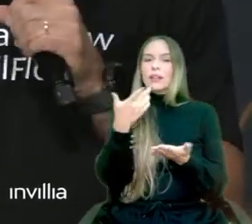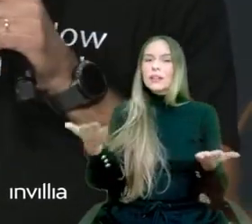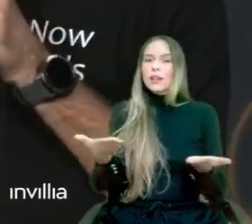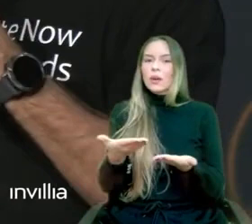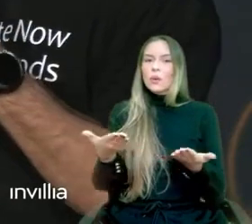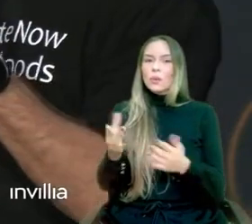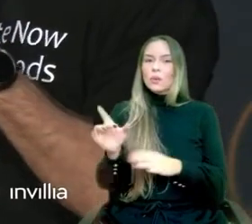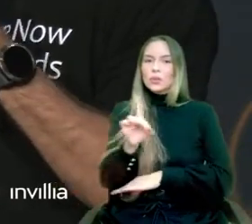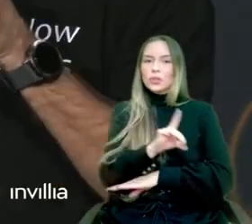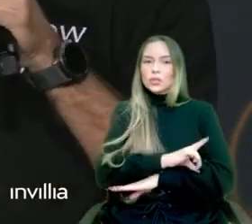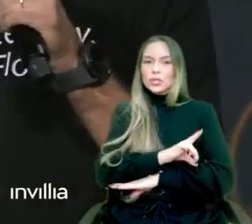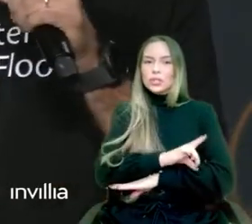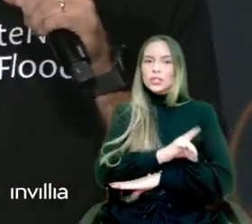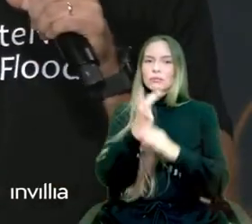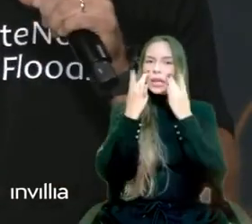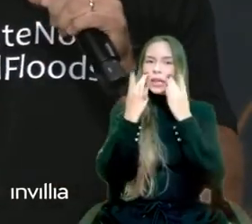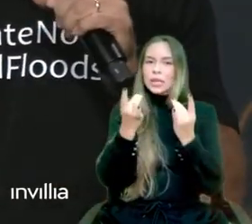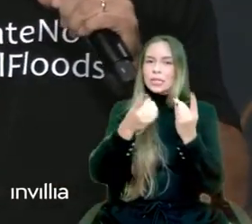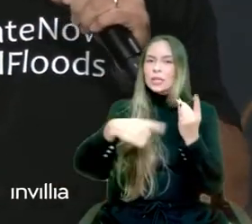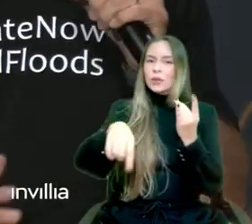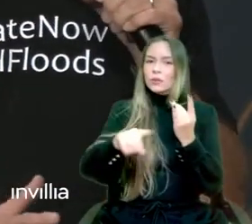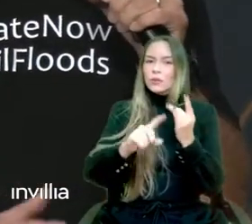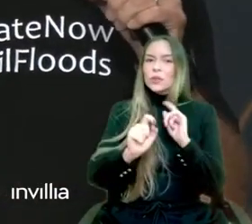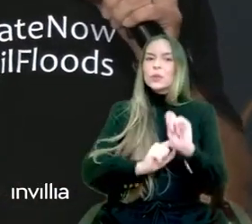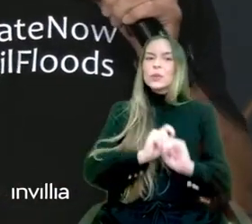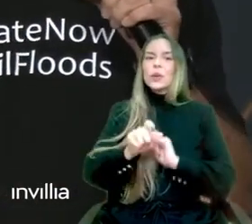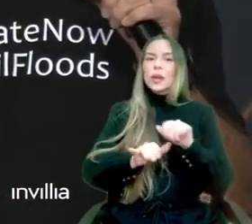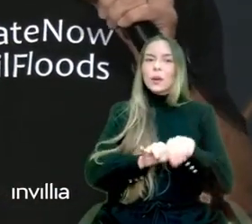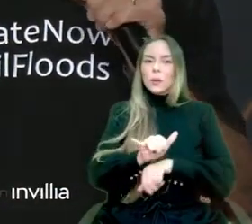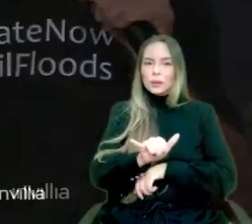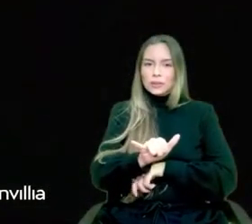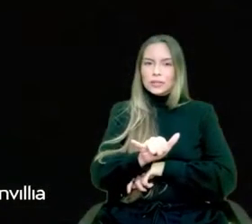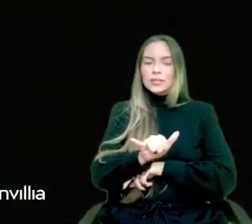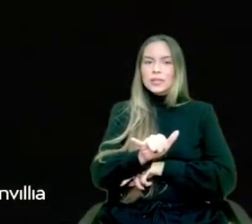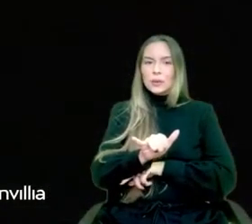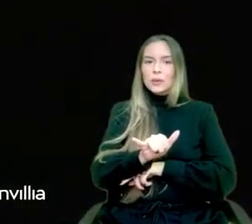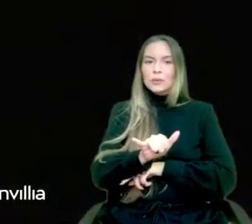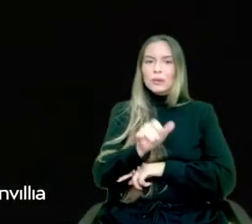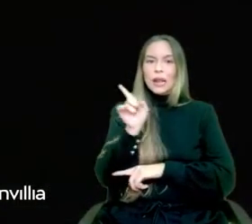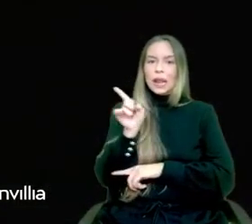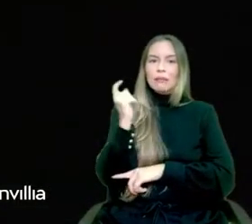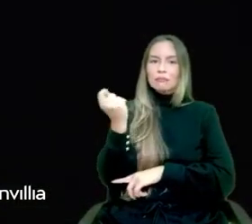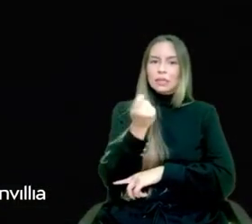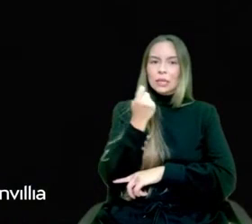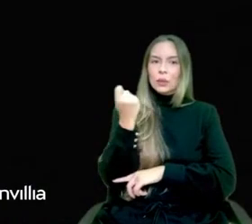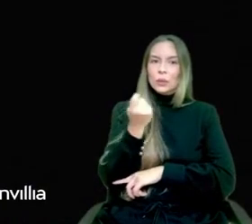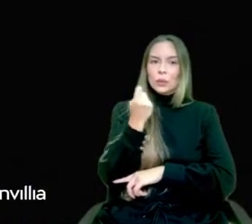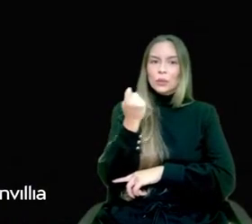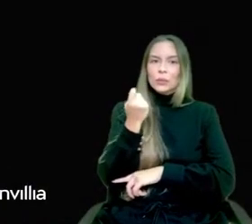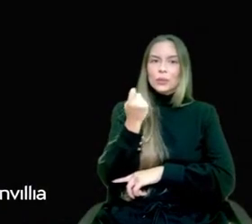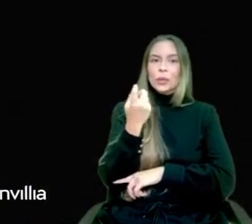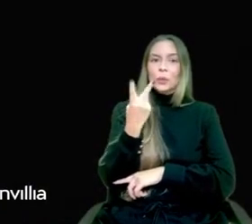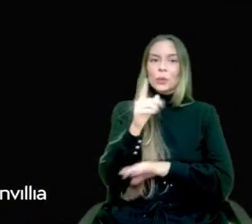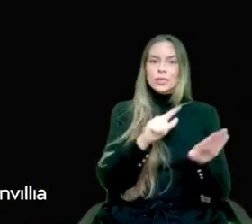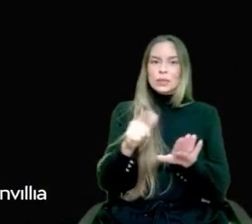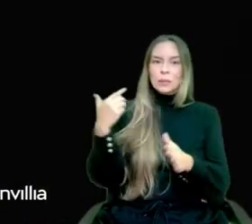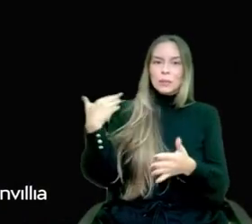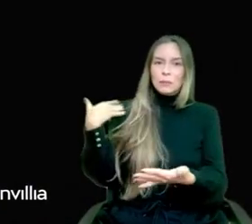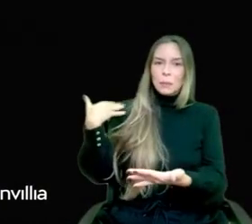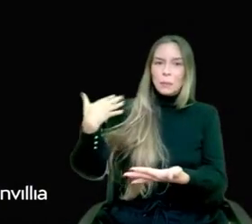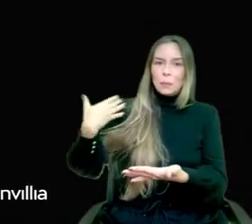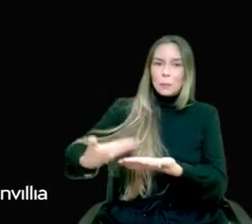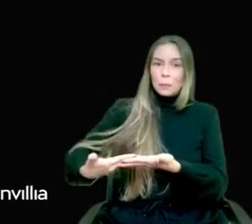to what has been happening in Rio Grande do Sul in the past two weeks. This is a state